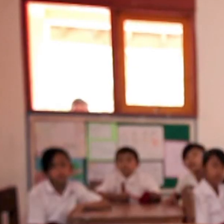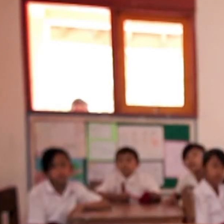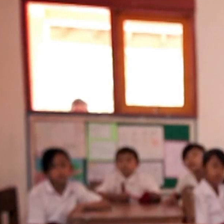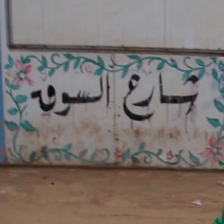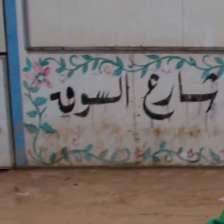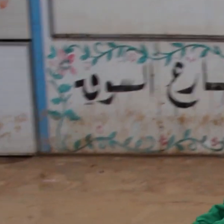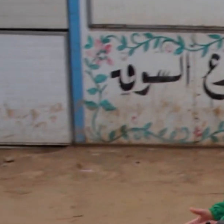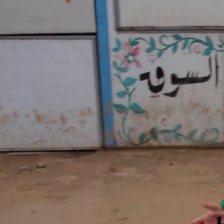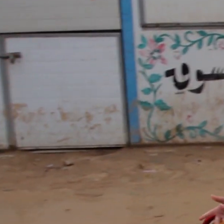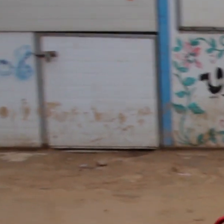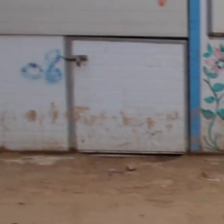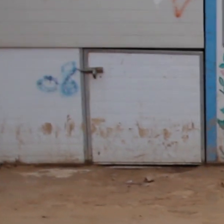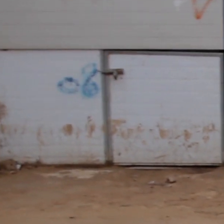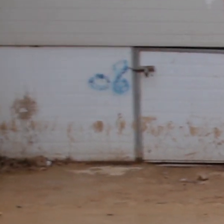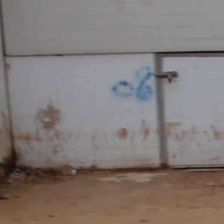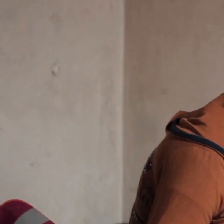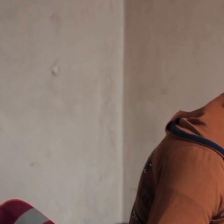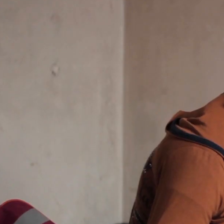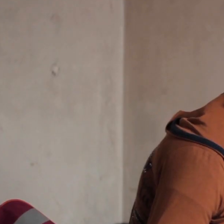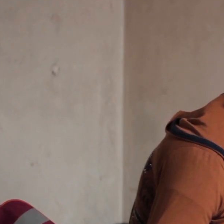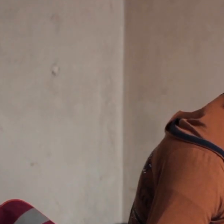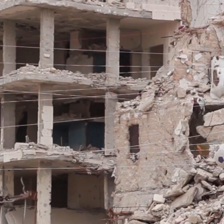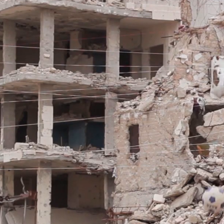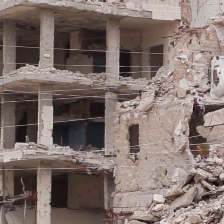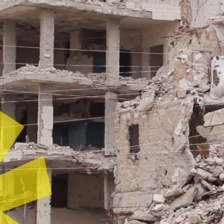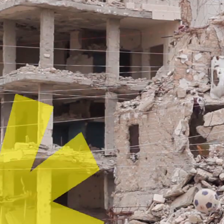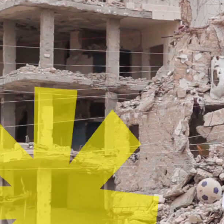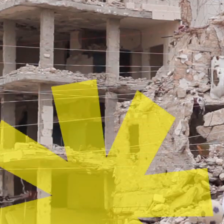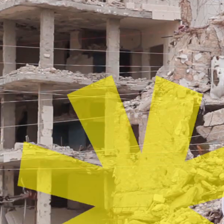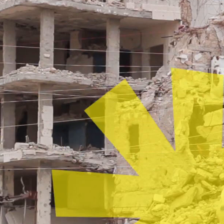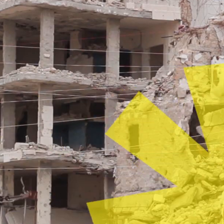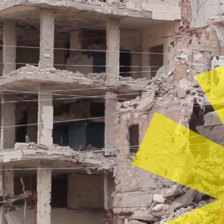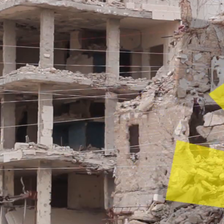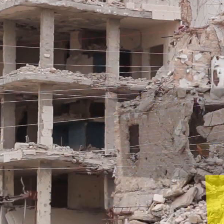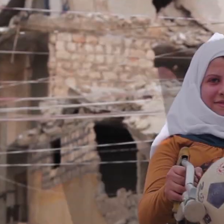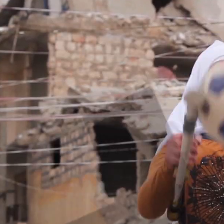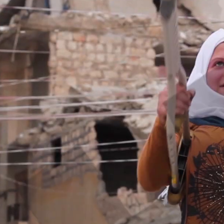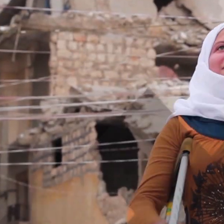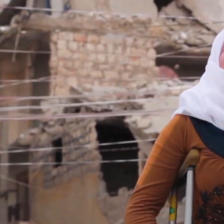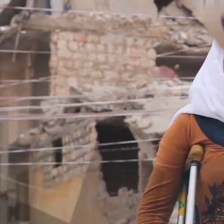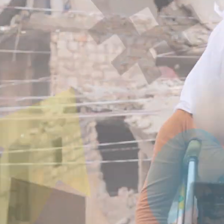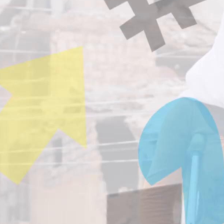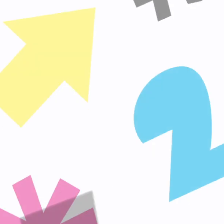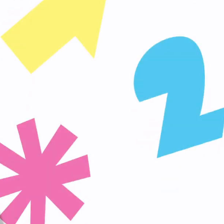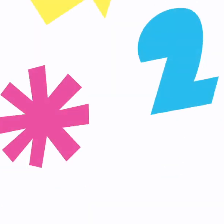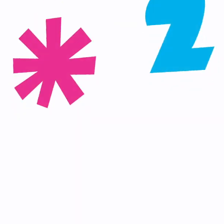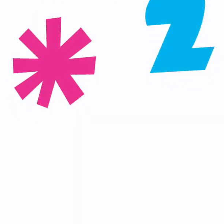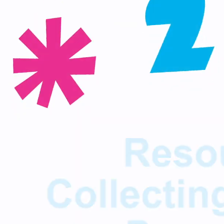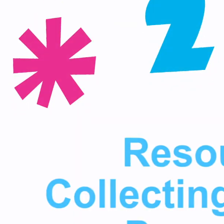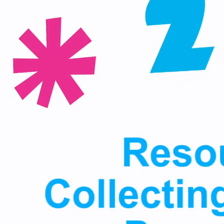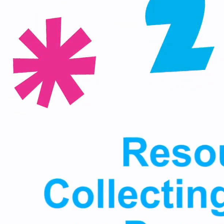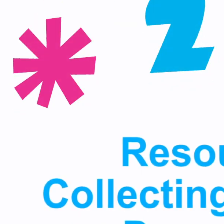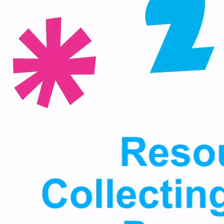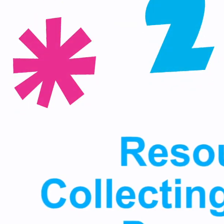Resource package on collecting and analyzing data on persons with disabilities. Translating knowledge into action. How